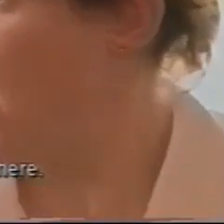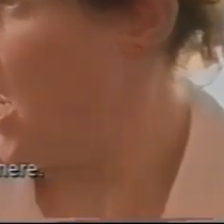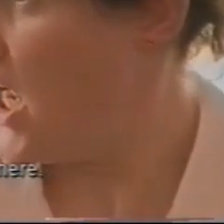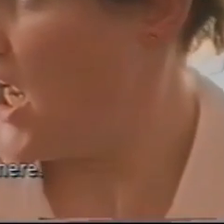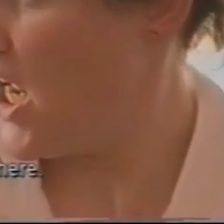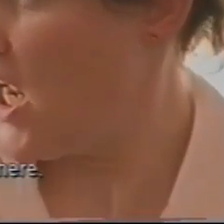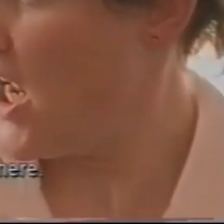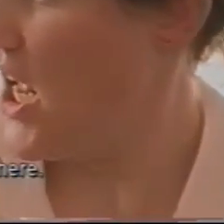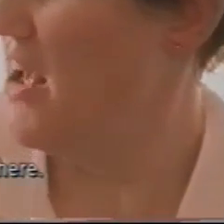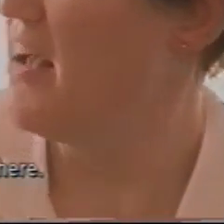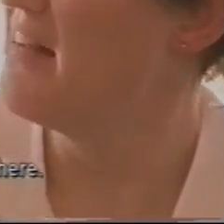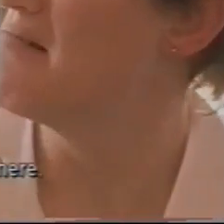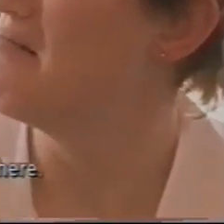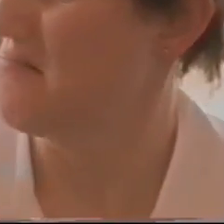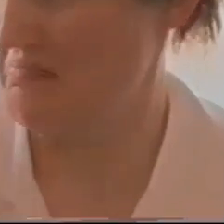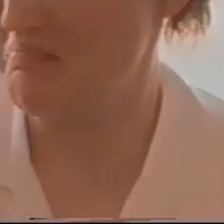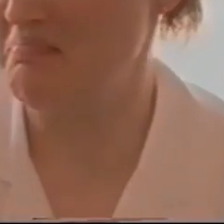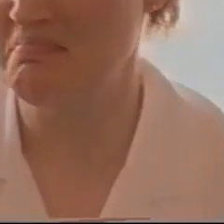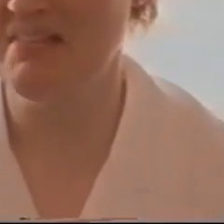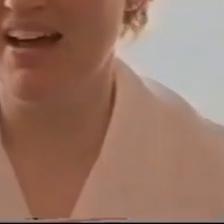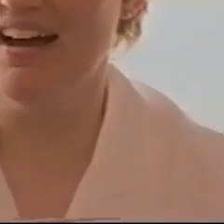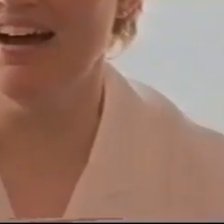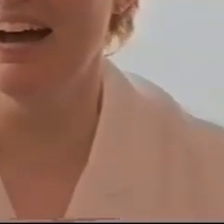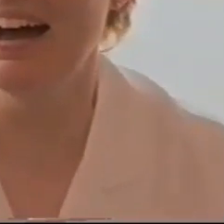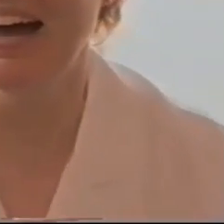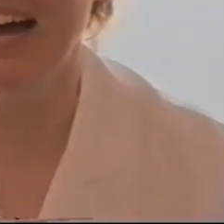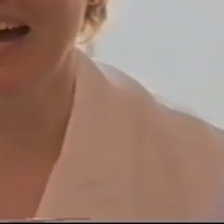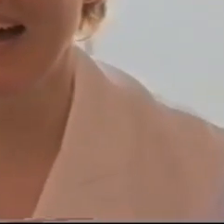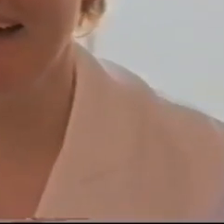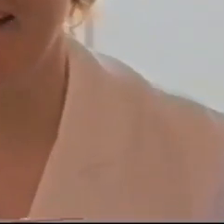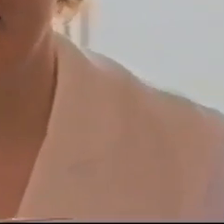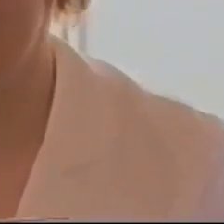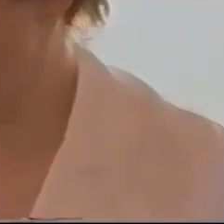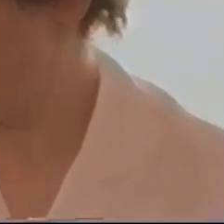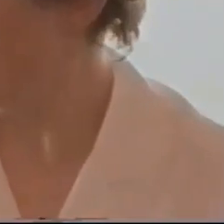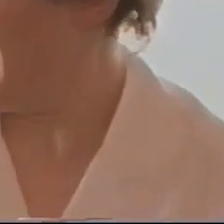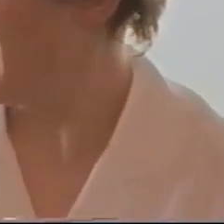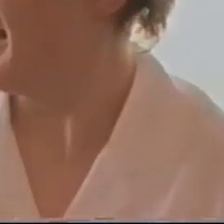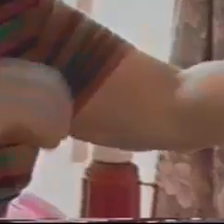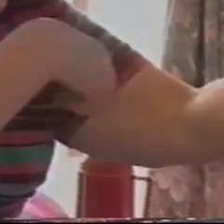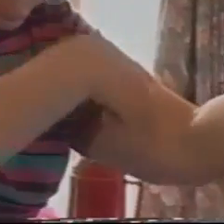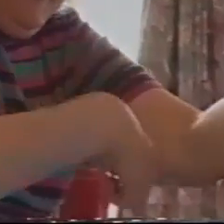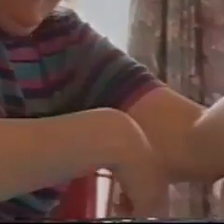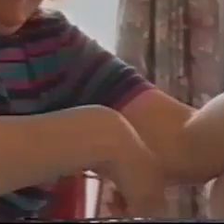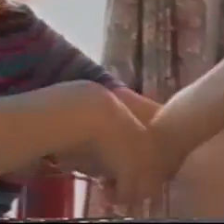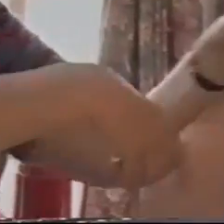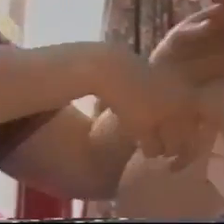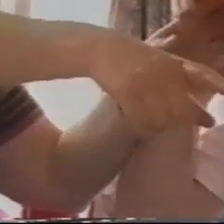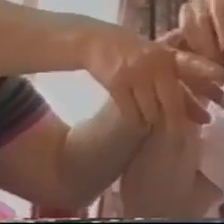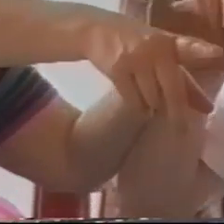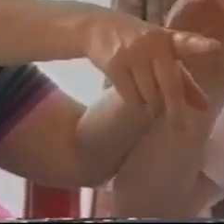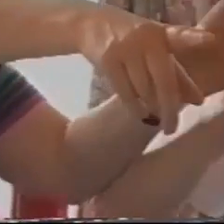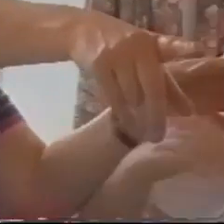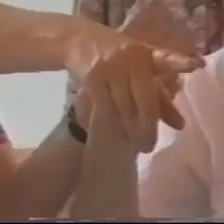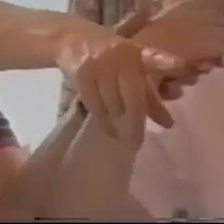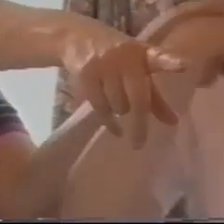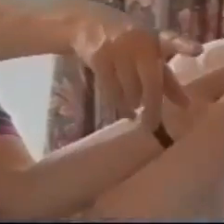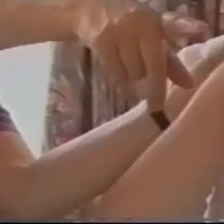you going to get it? I will it I will